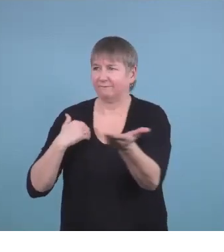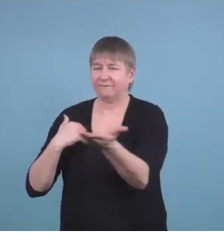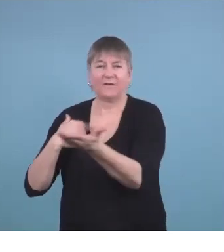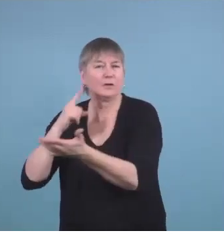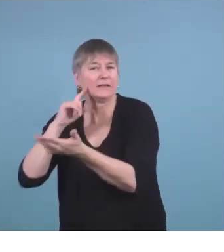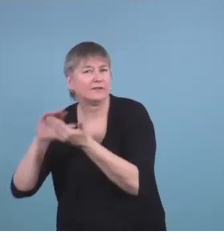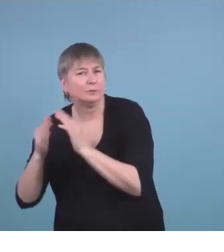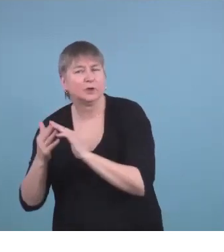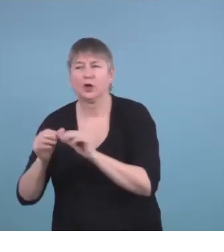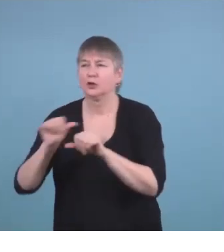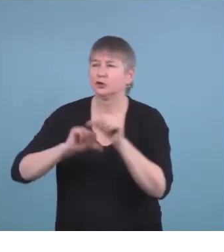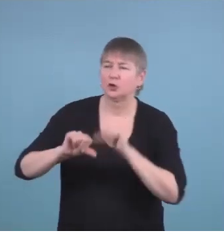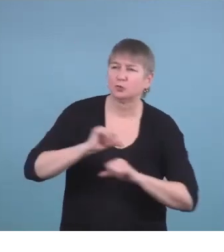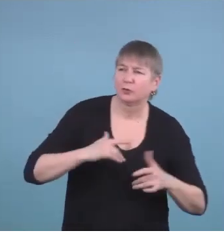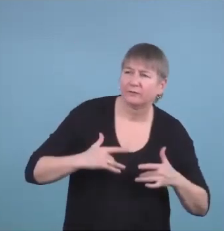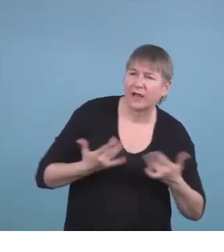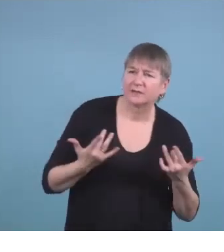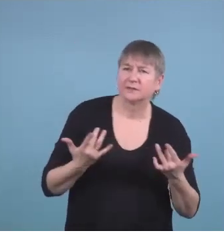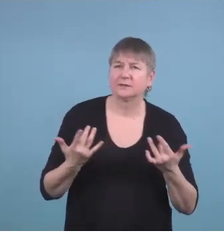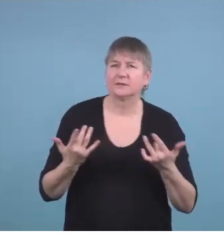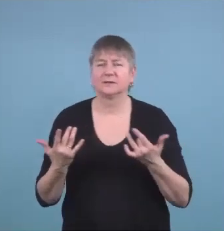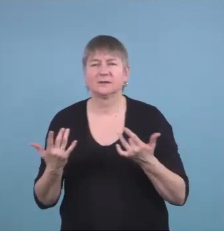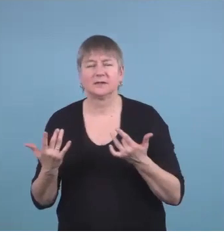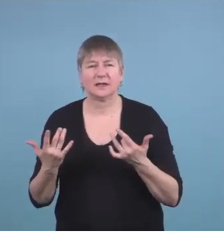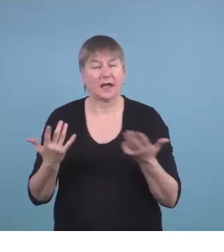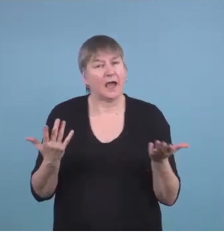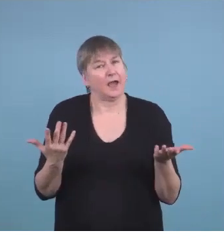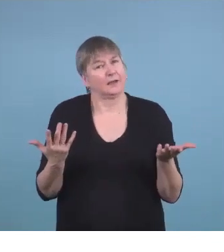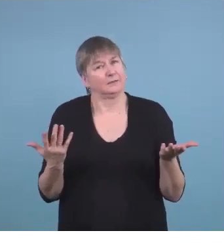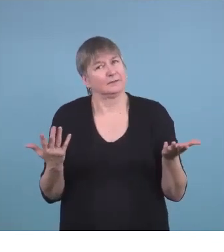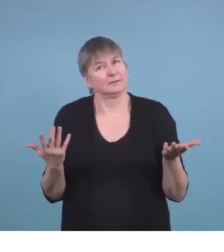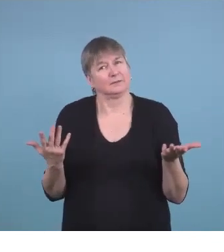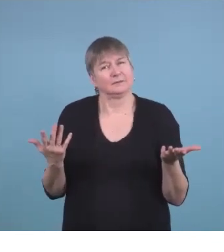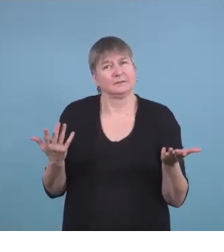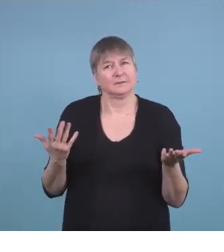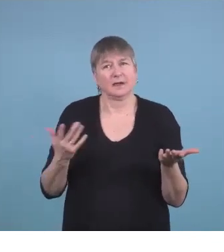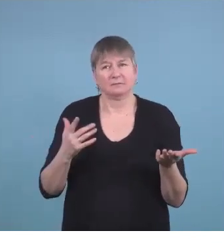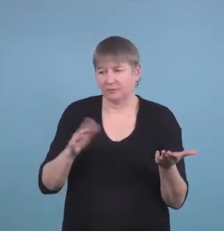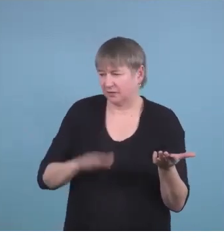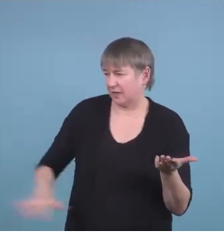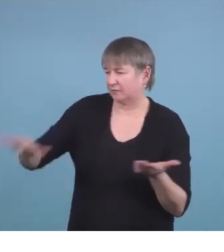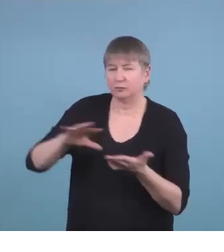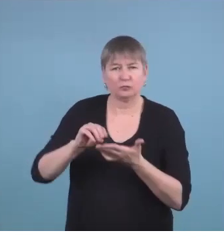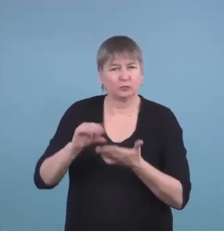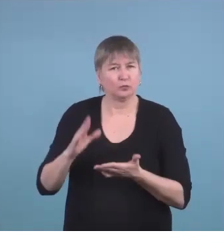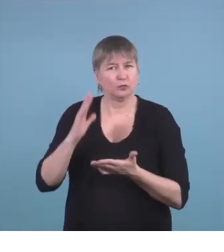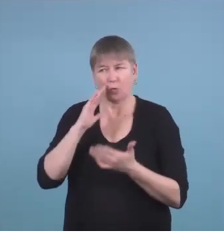social events are happening and making sure that all the students are aware of that